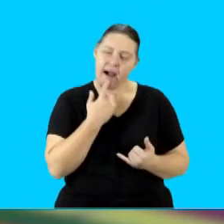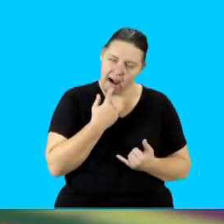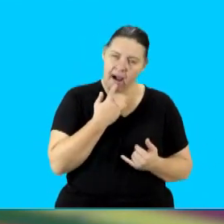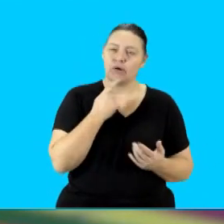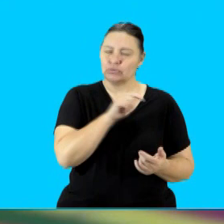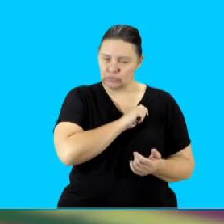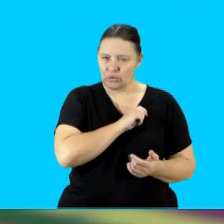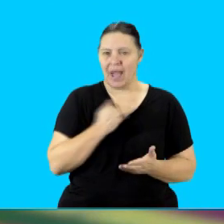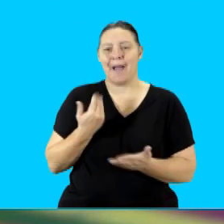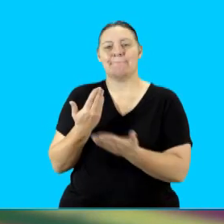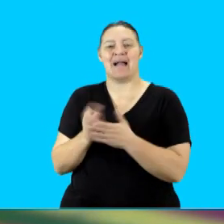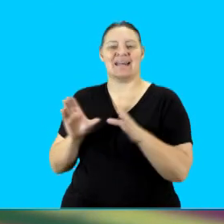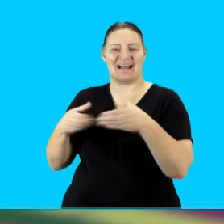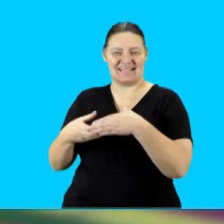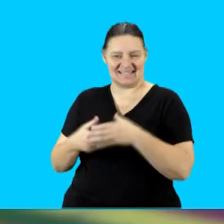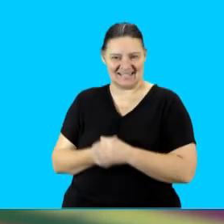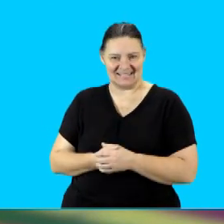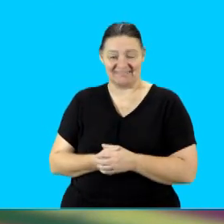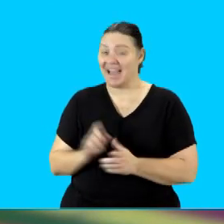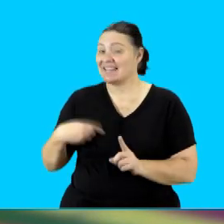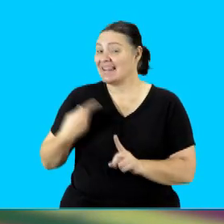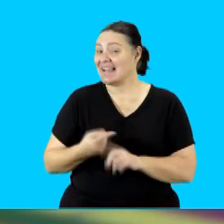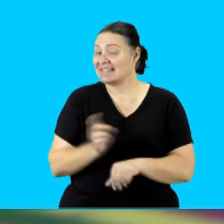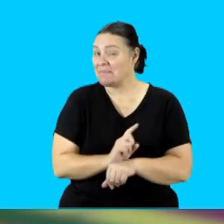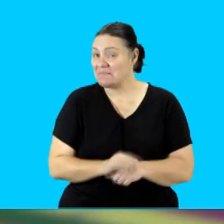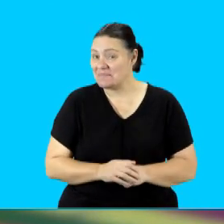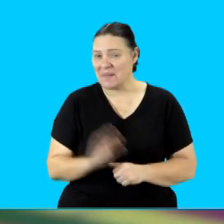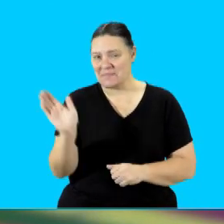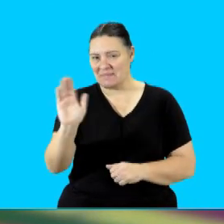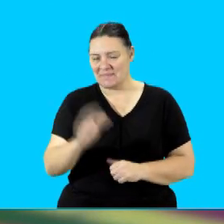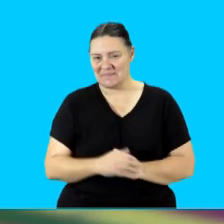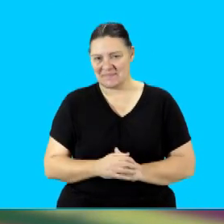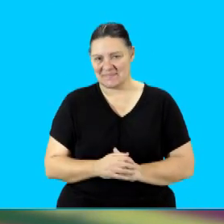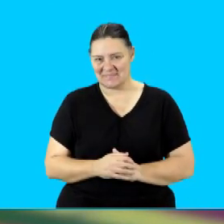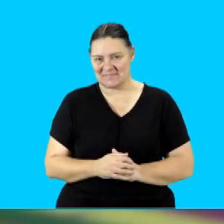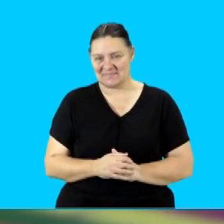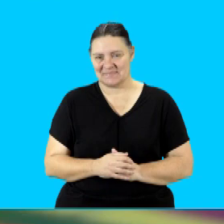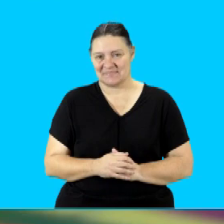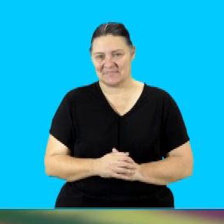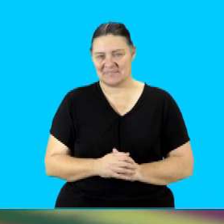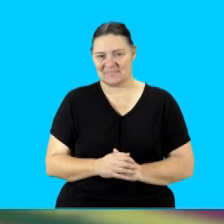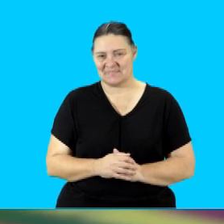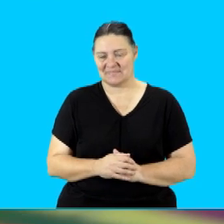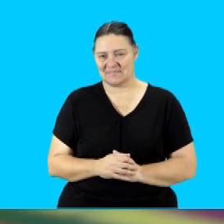and apply it in the classroom. Until next time, bye-bye. right, you